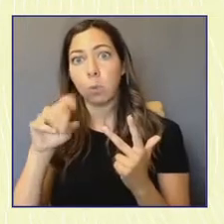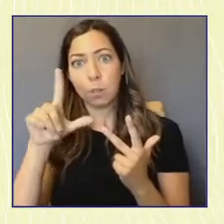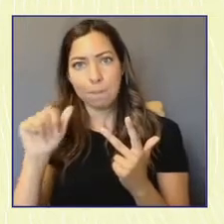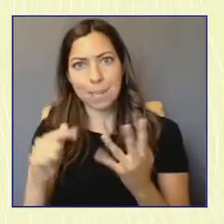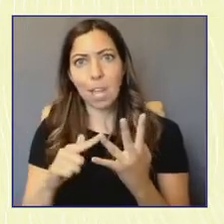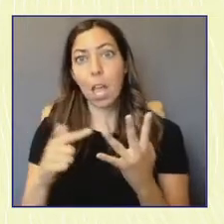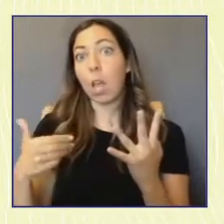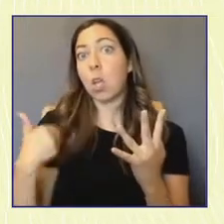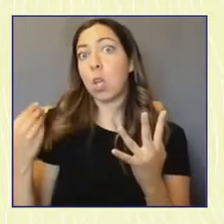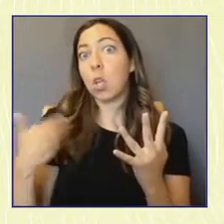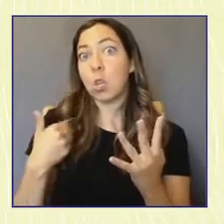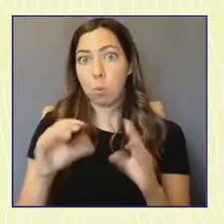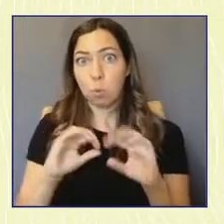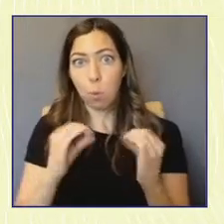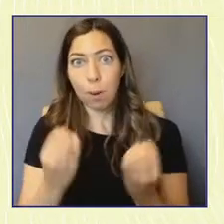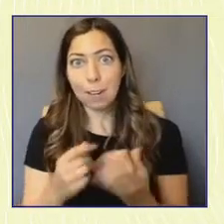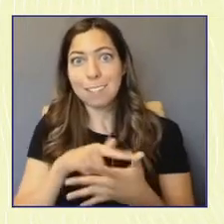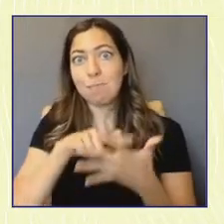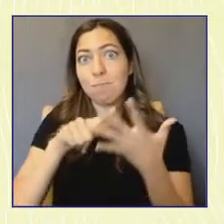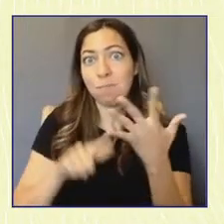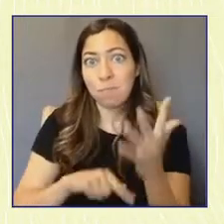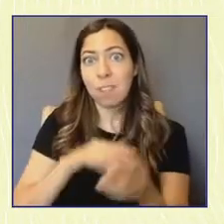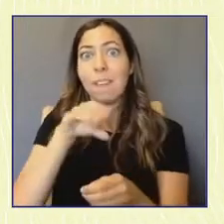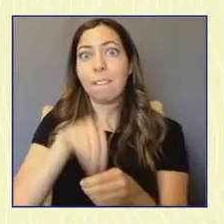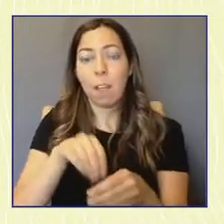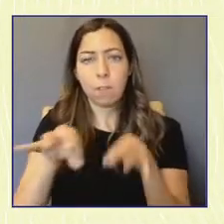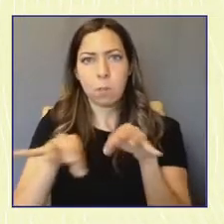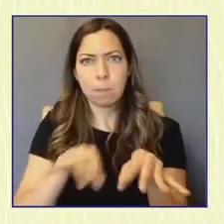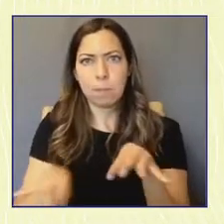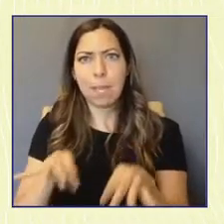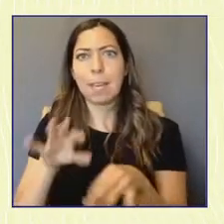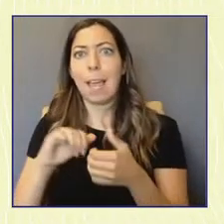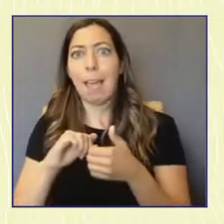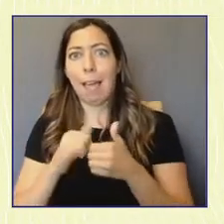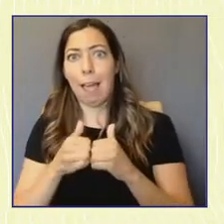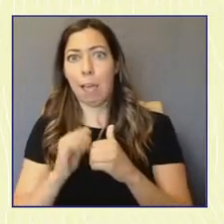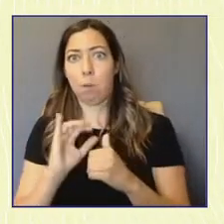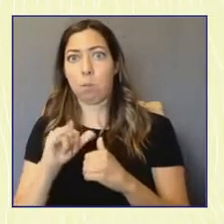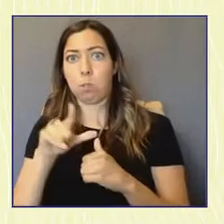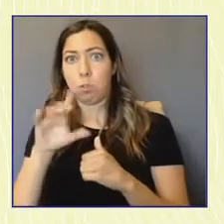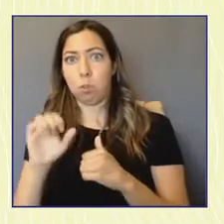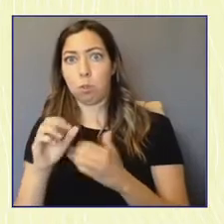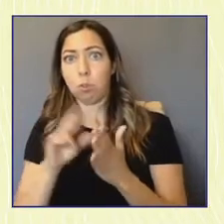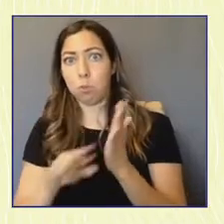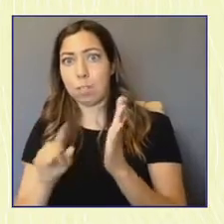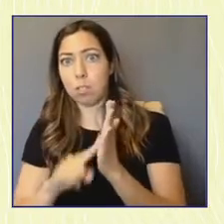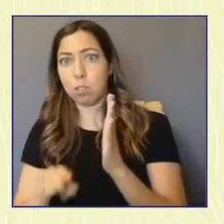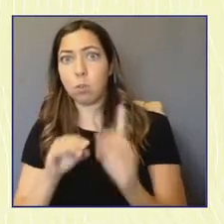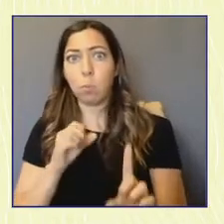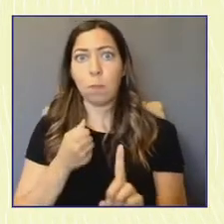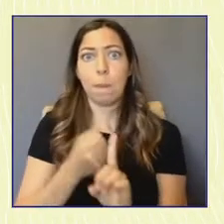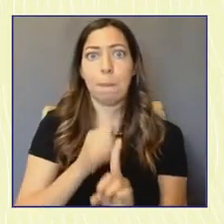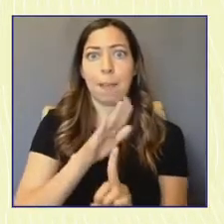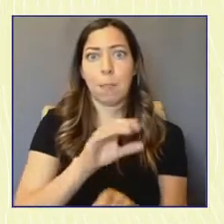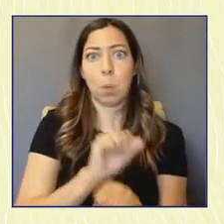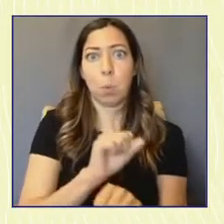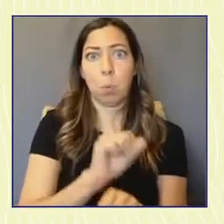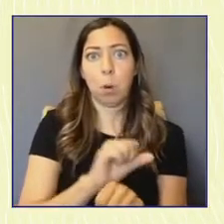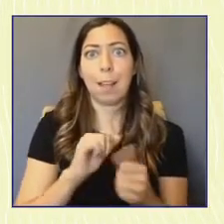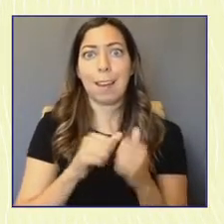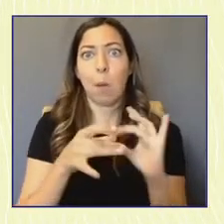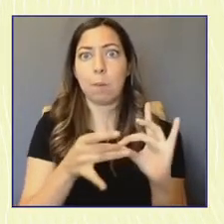of this framework, how circles research informs their work and what all of us must do together to take this to the next level.